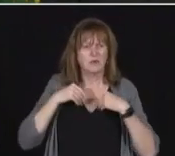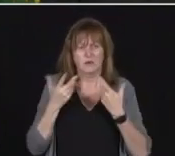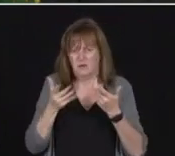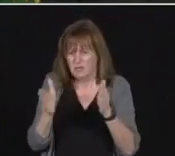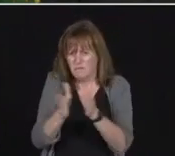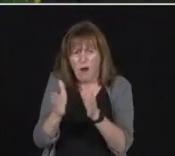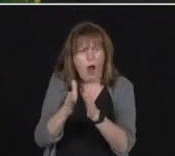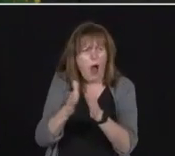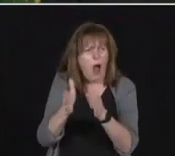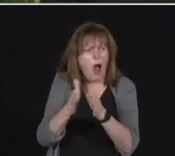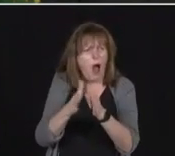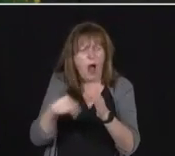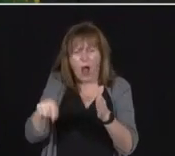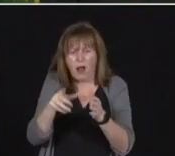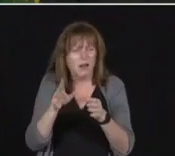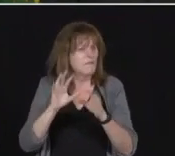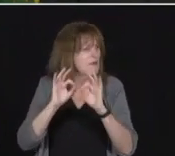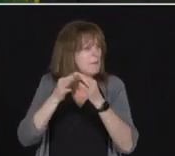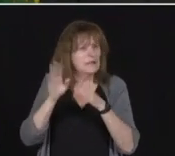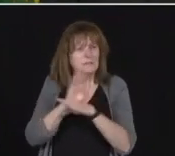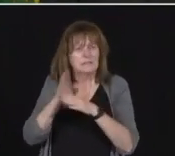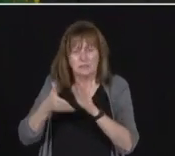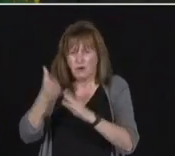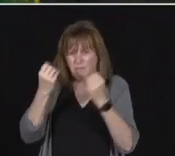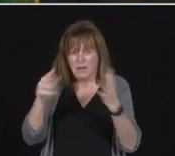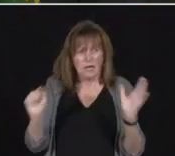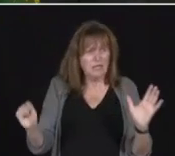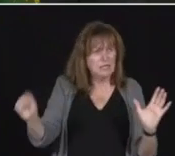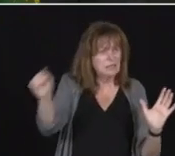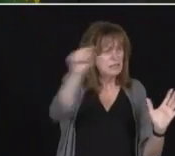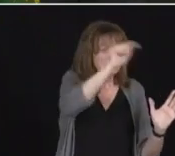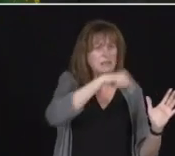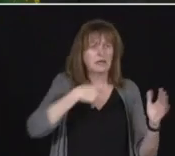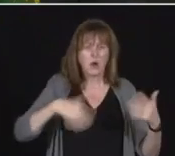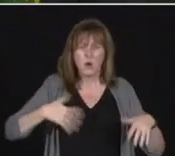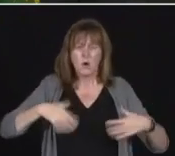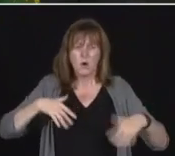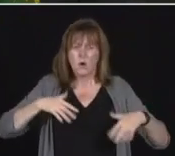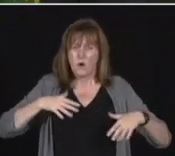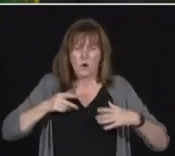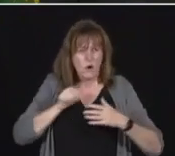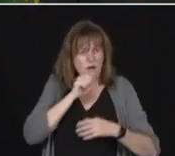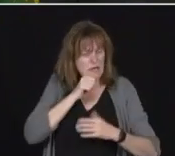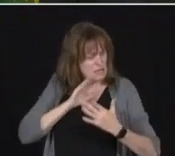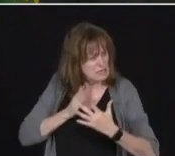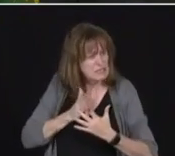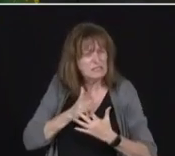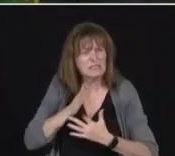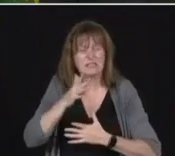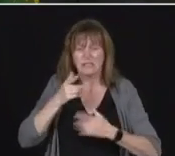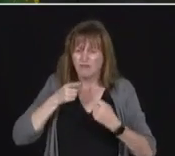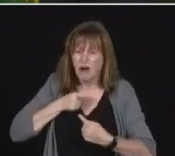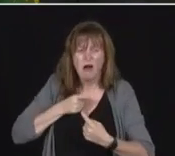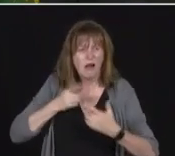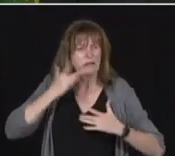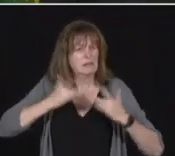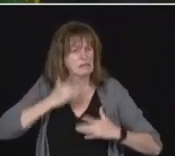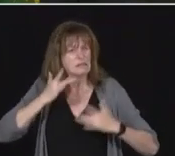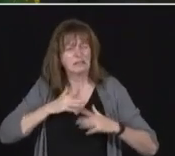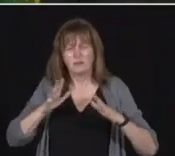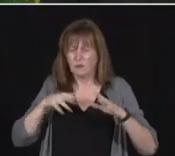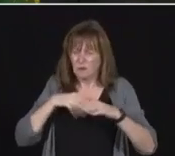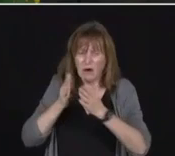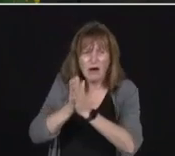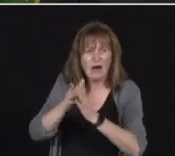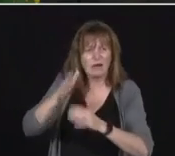in a lot of cases. And they're hurting right now. And I've asked them and asked them to work with them. And it's a great deal. put